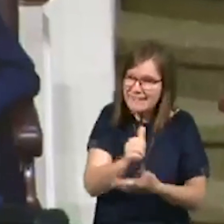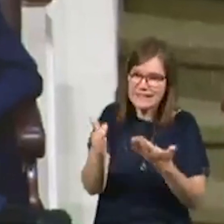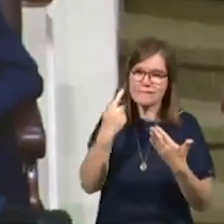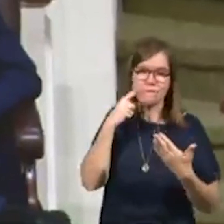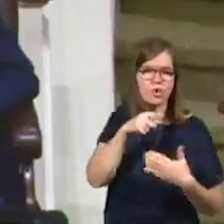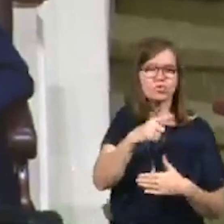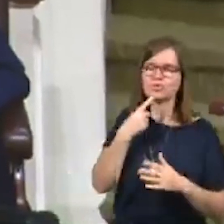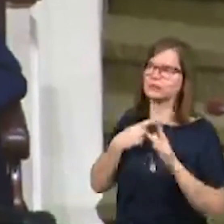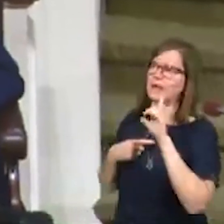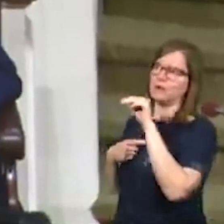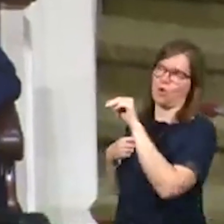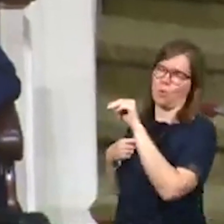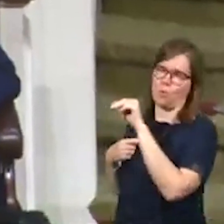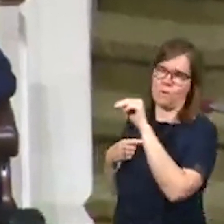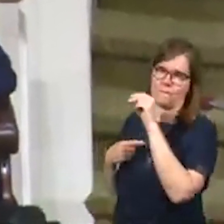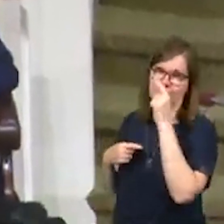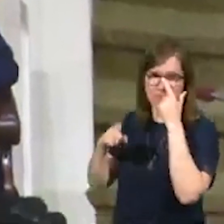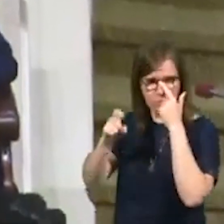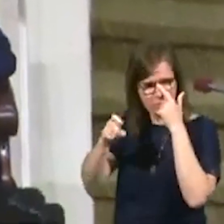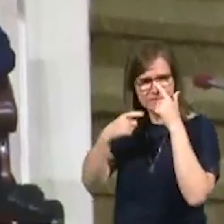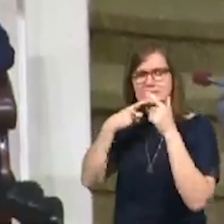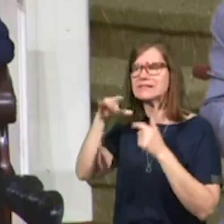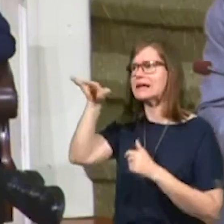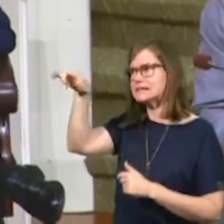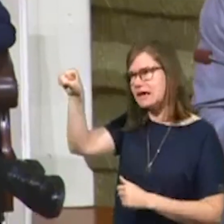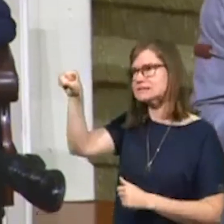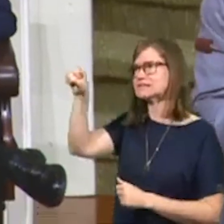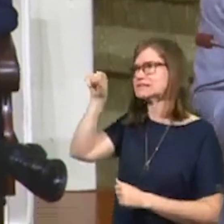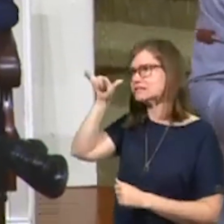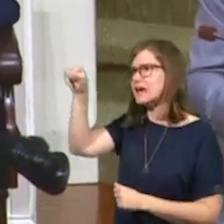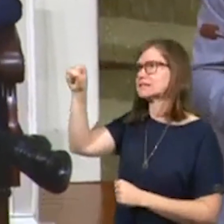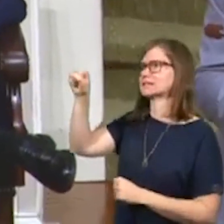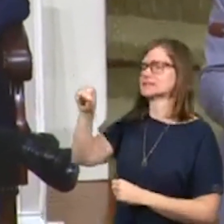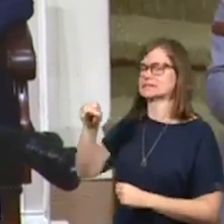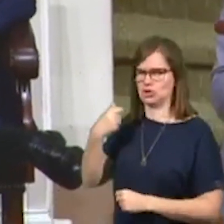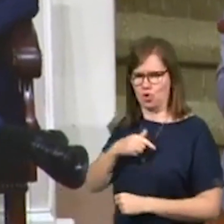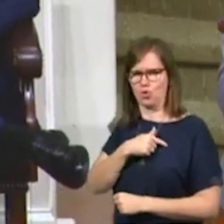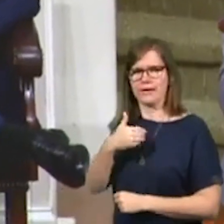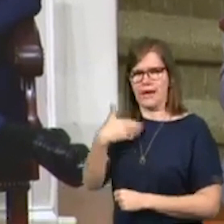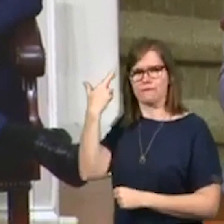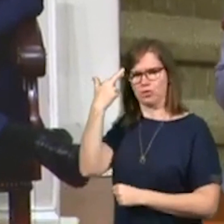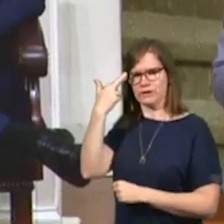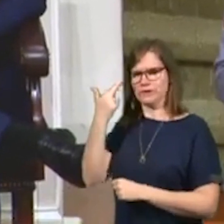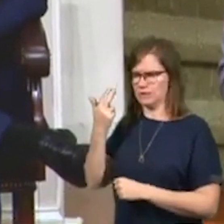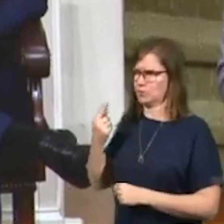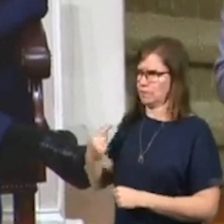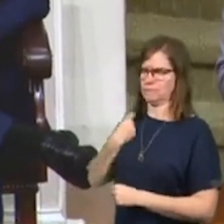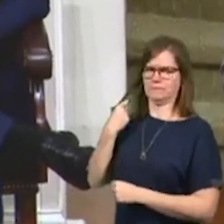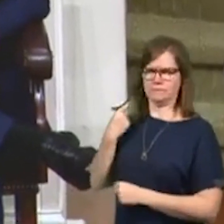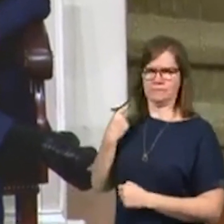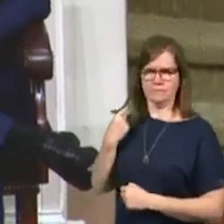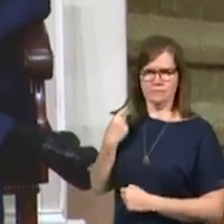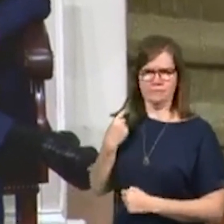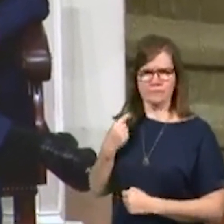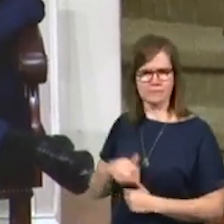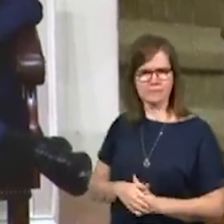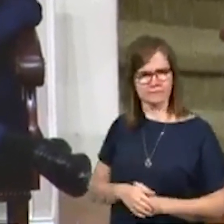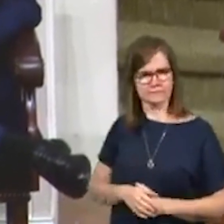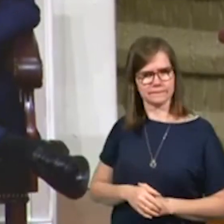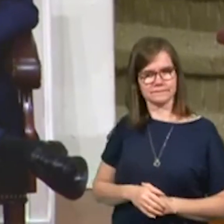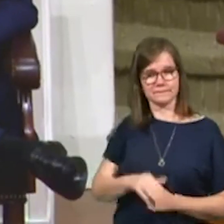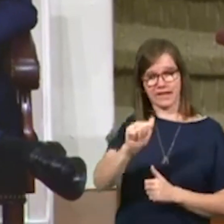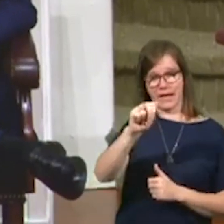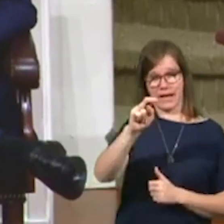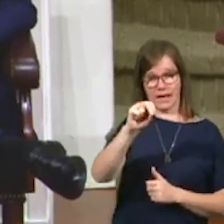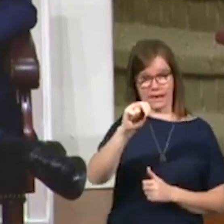say no. We need to say yes. Yes. We have reason to be offended. Adoniram Jutz administered